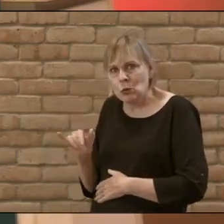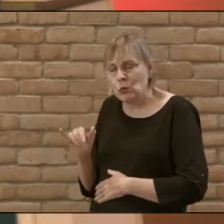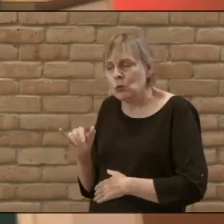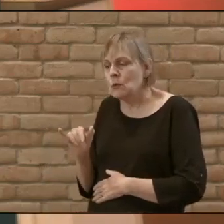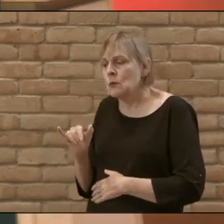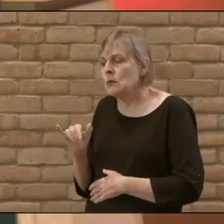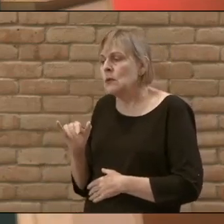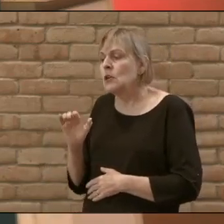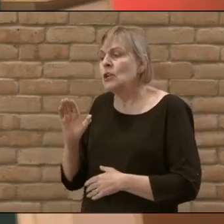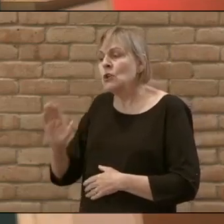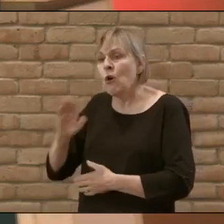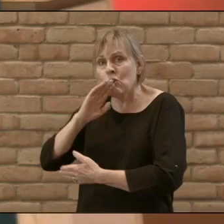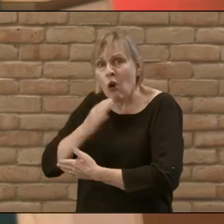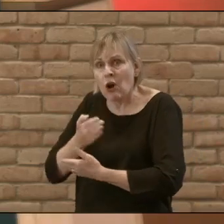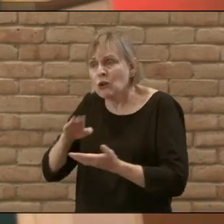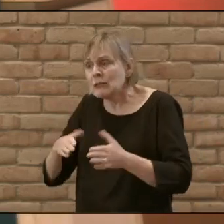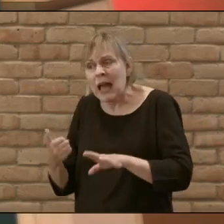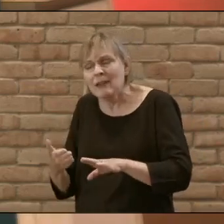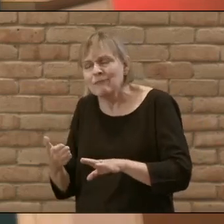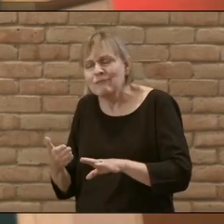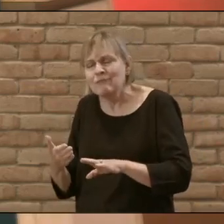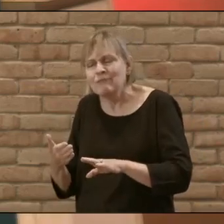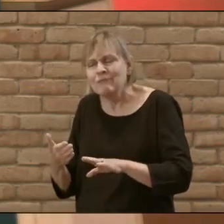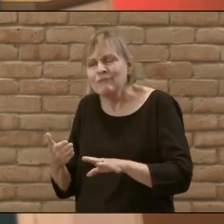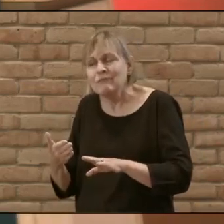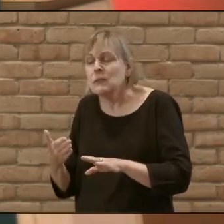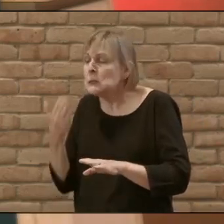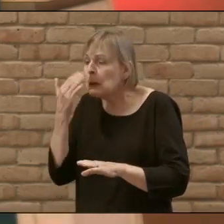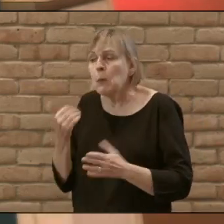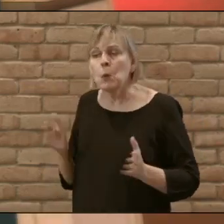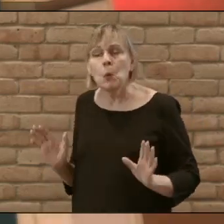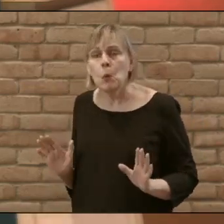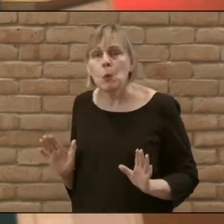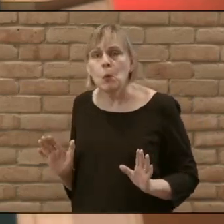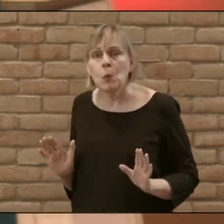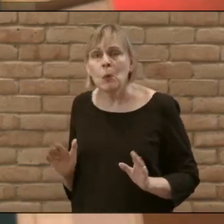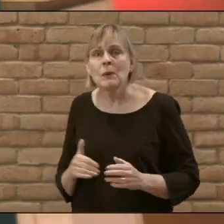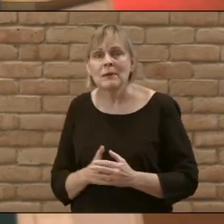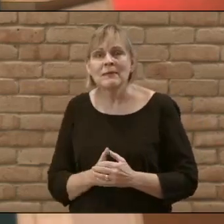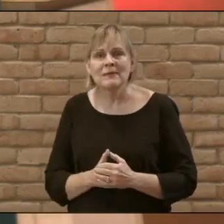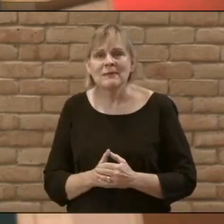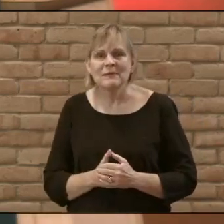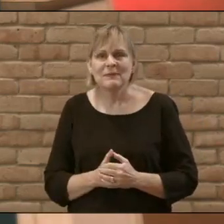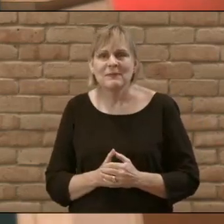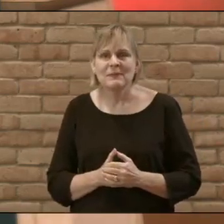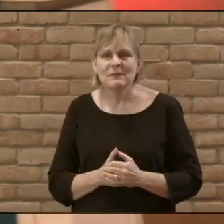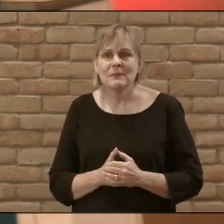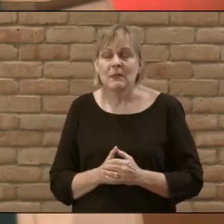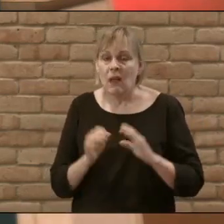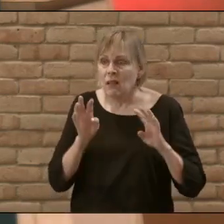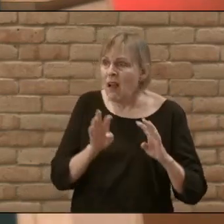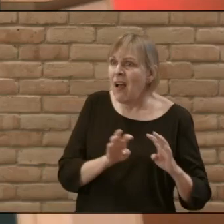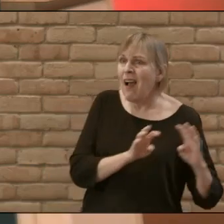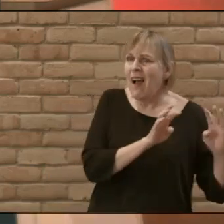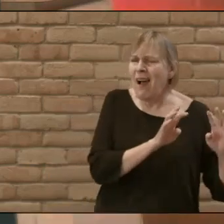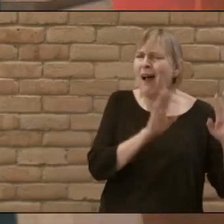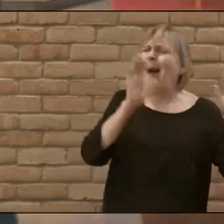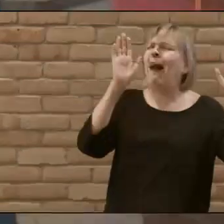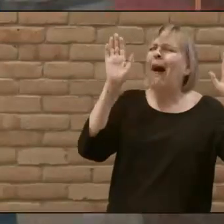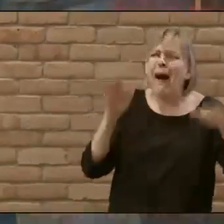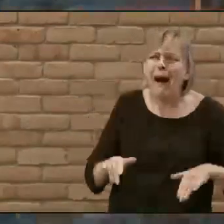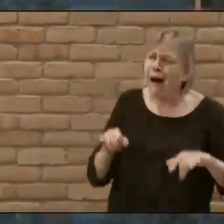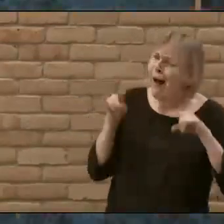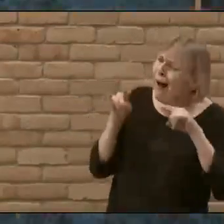she's not dead she's just sleeping the crowd laughs at him